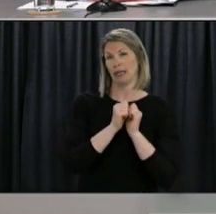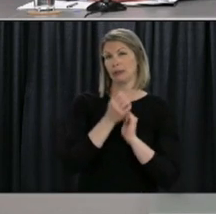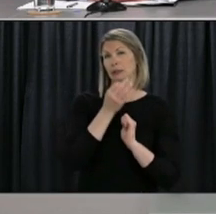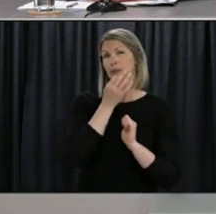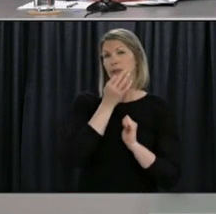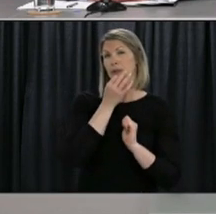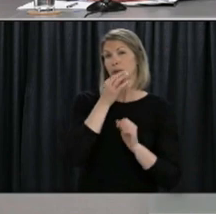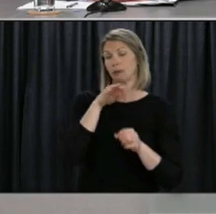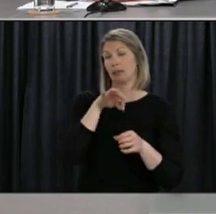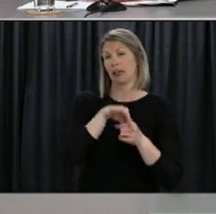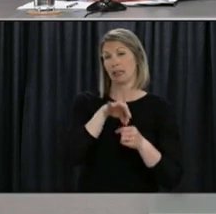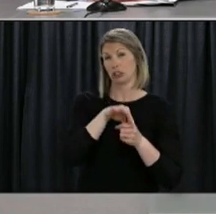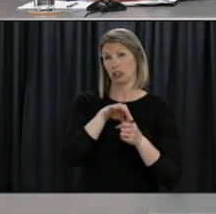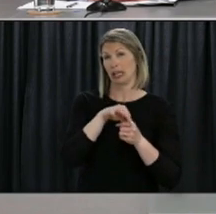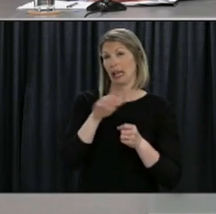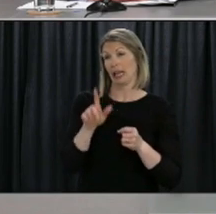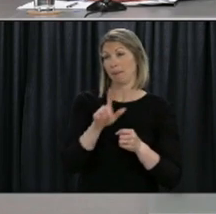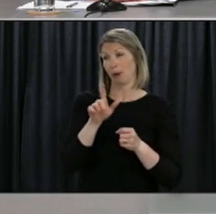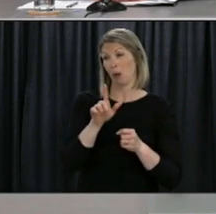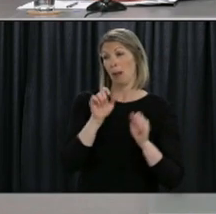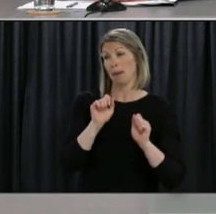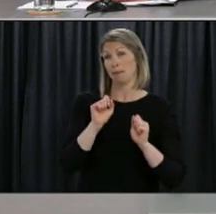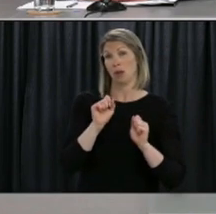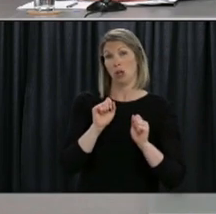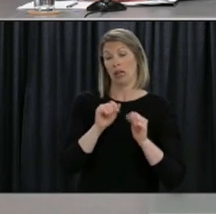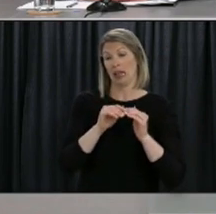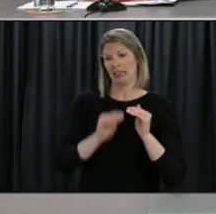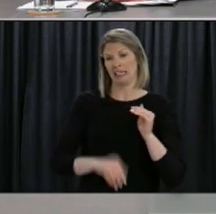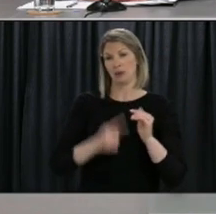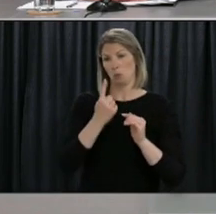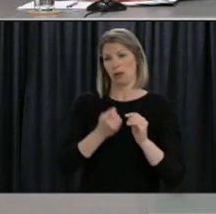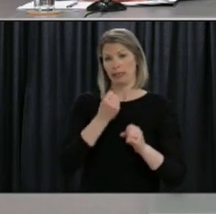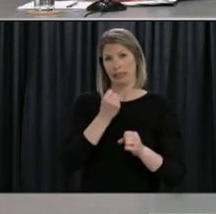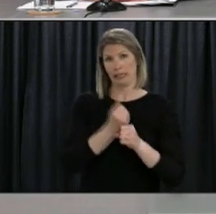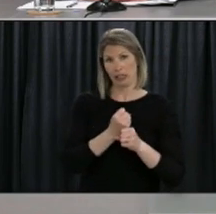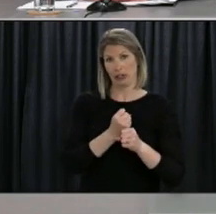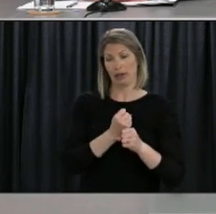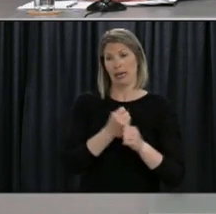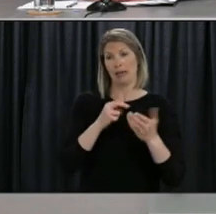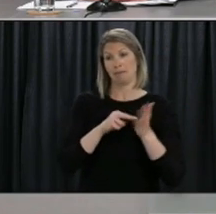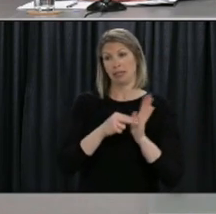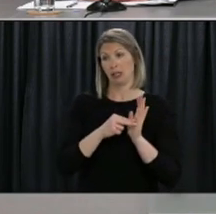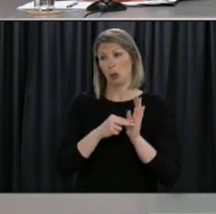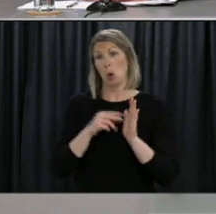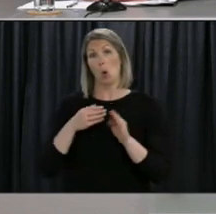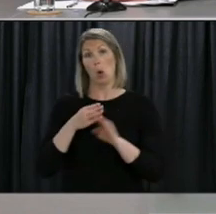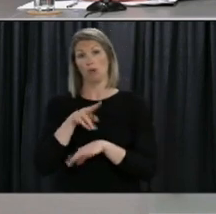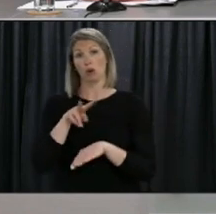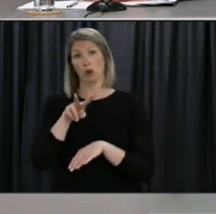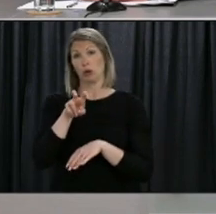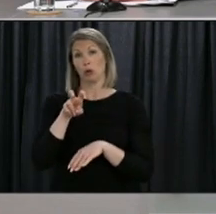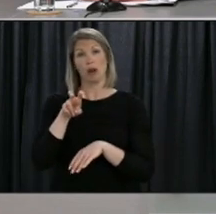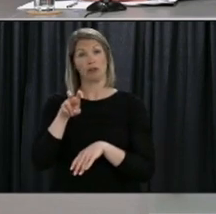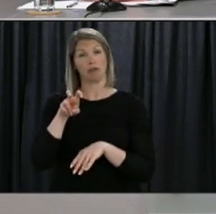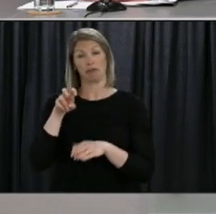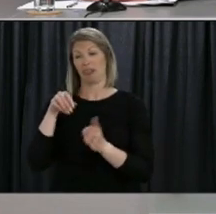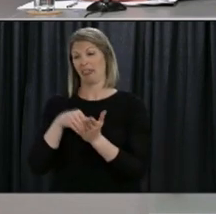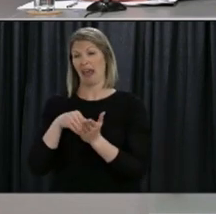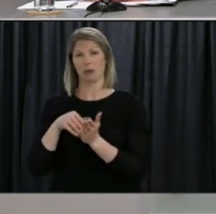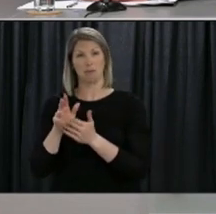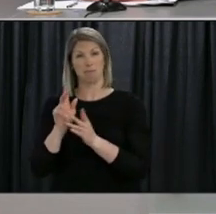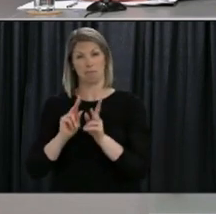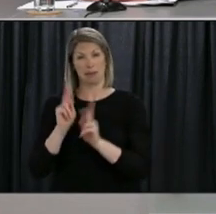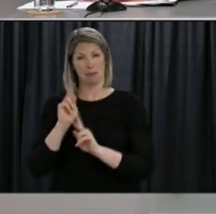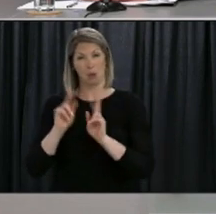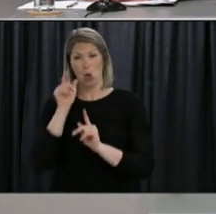within the 12 months is needed which could mean 200,000 plus people heading to the polls we know the federal election authority says they need a